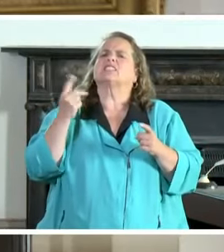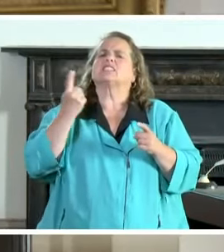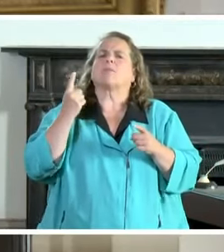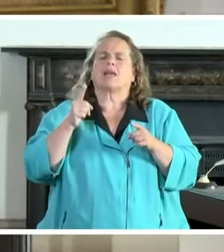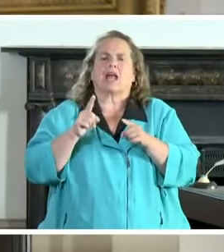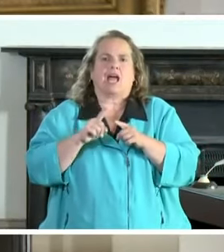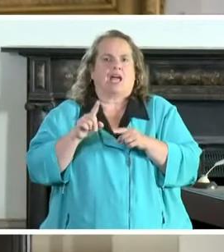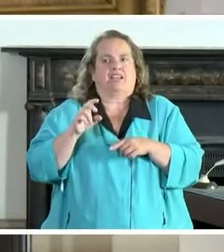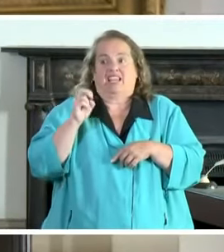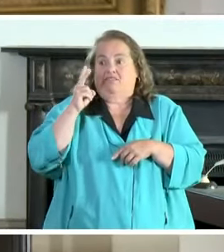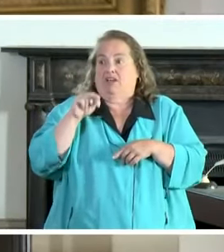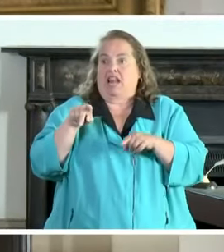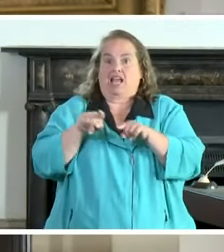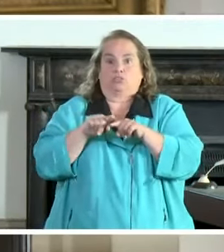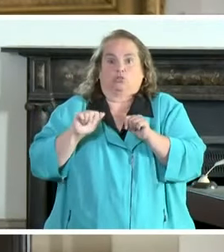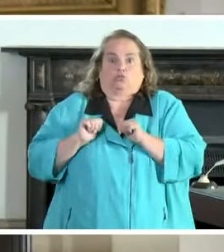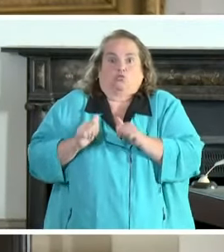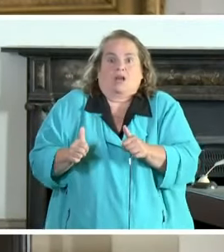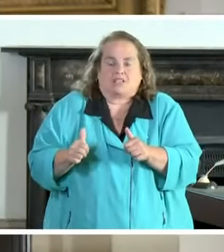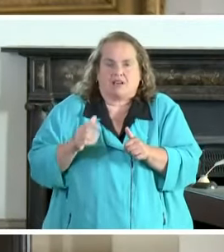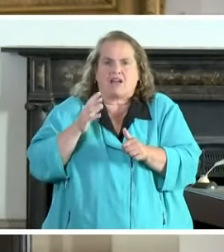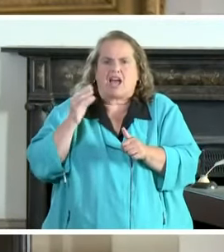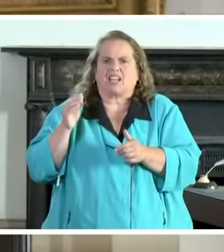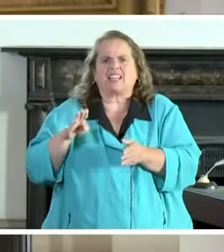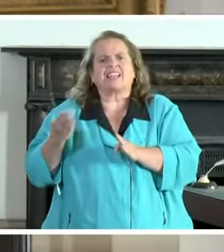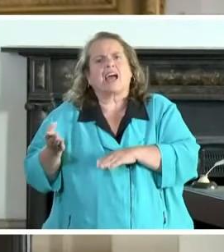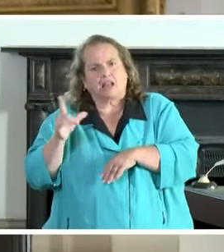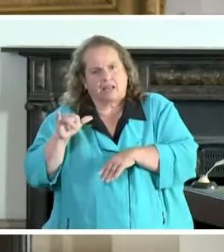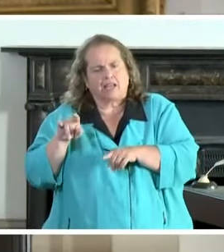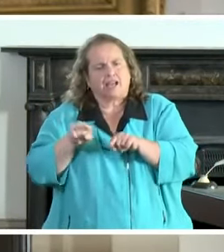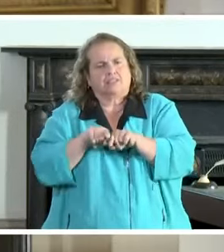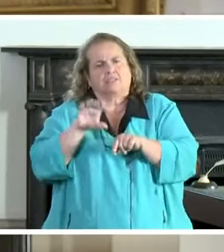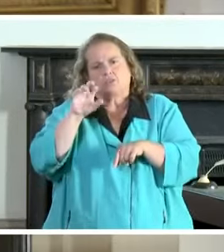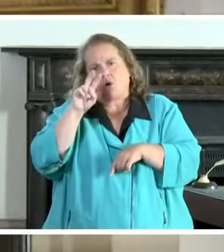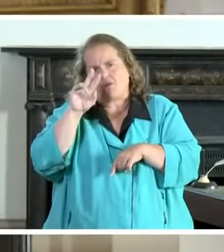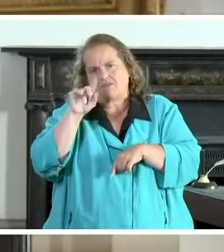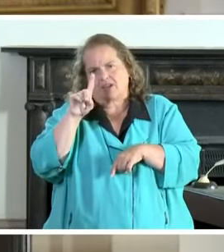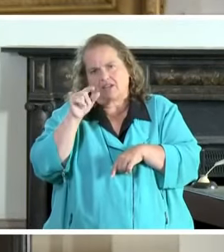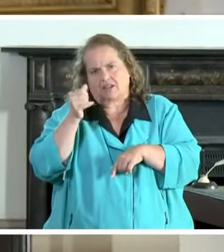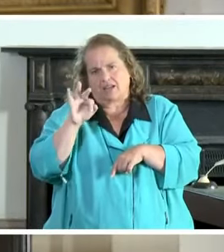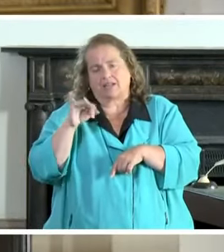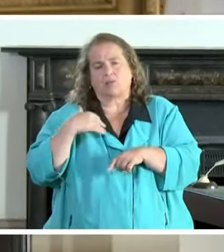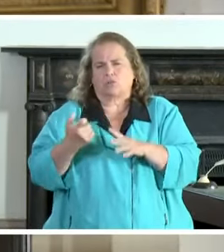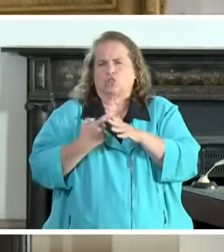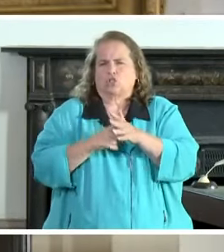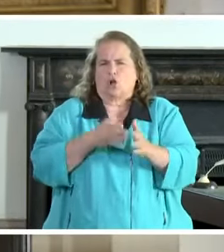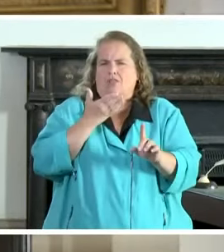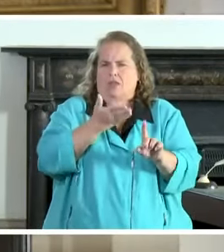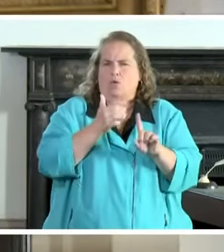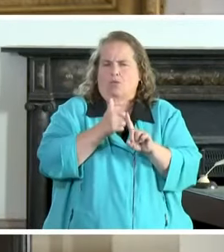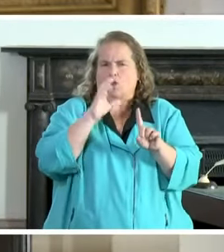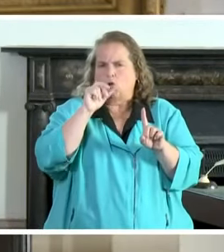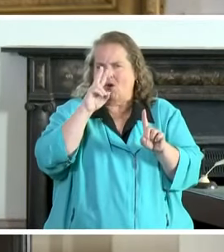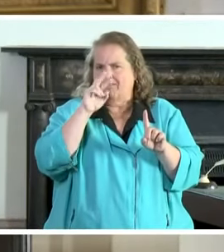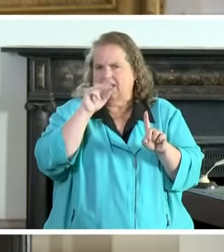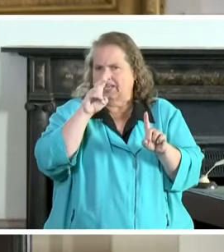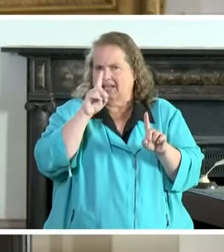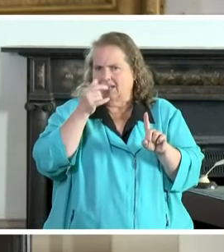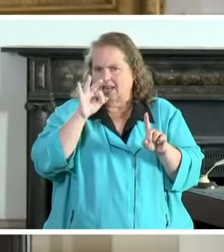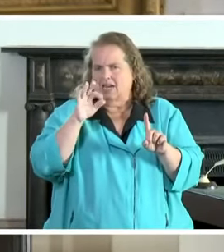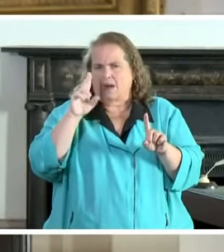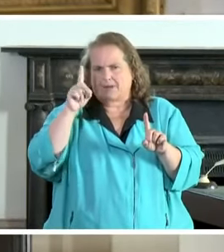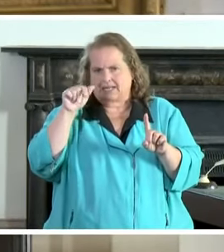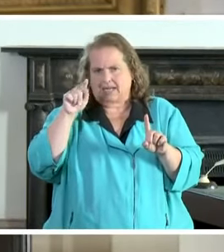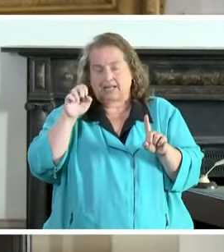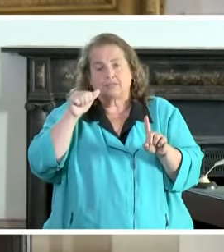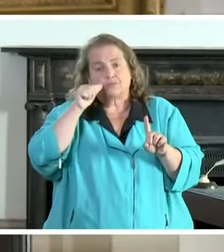aggressive and deadly as covid 19. So I want to start there today with our update yesterday we